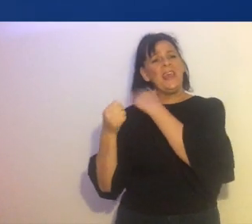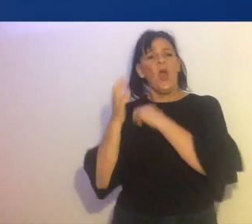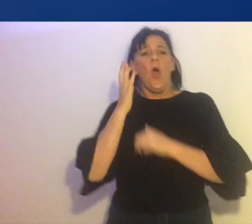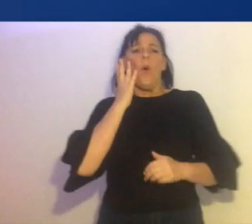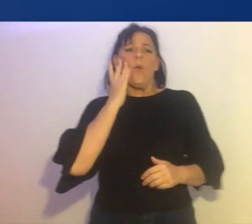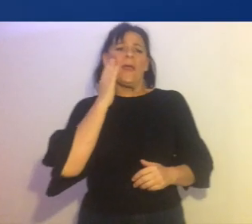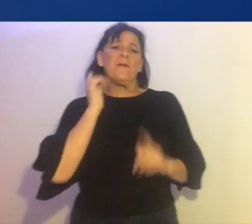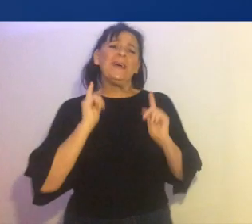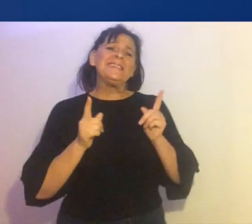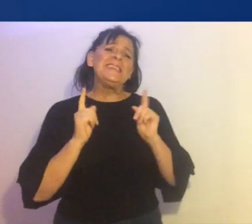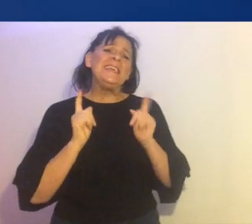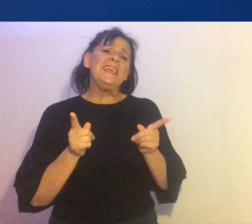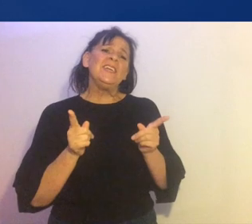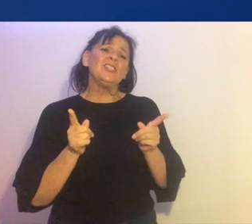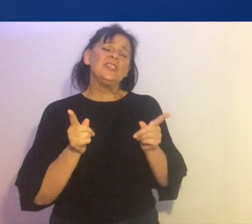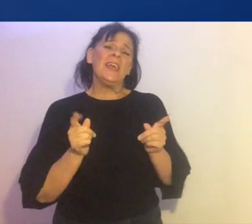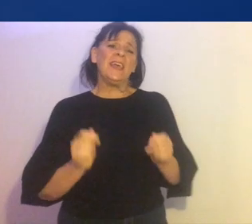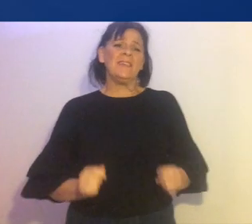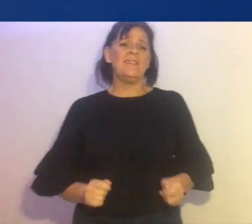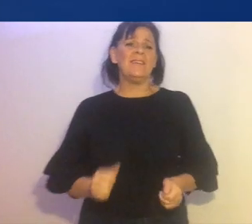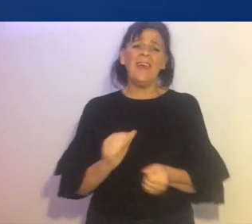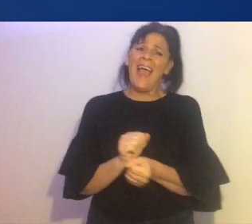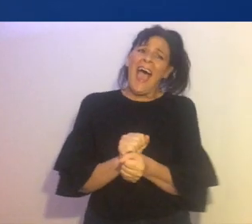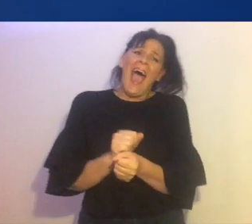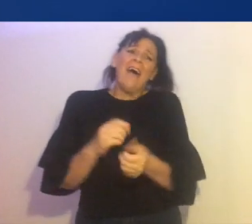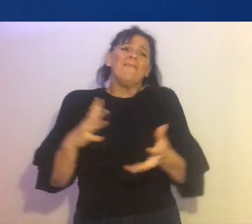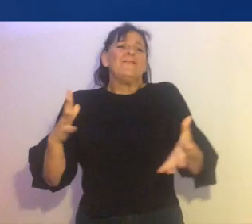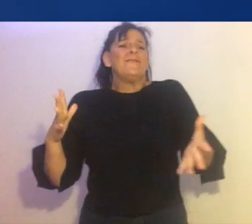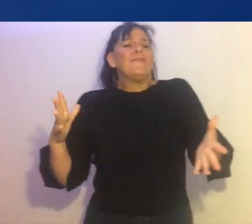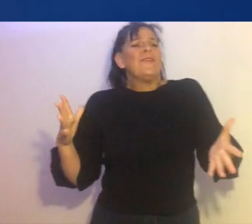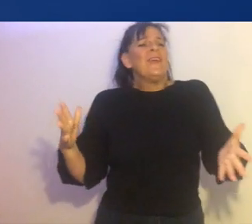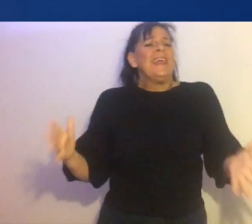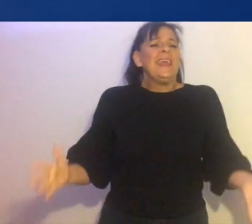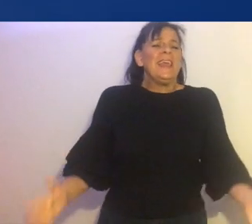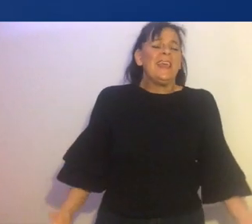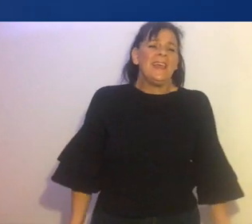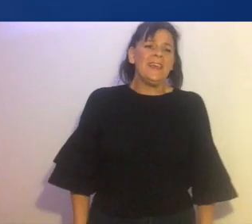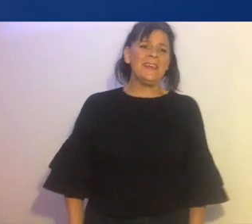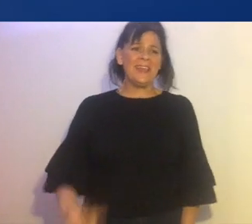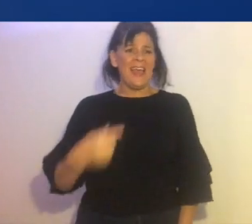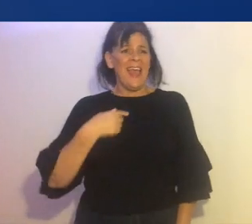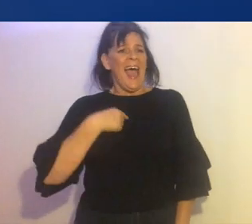to be when we were teaching and free.